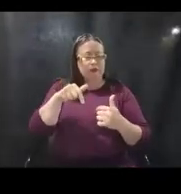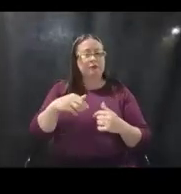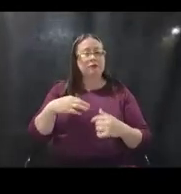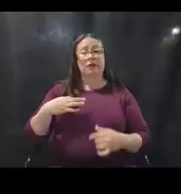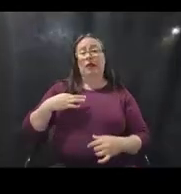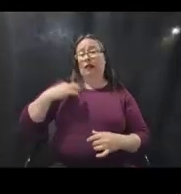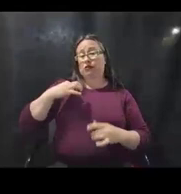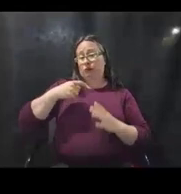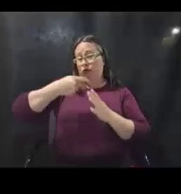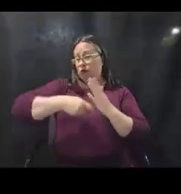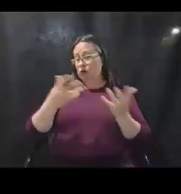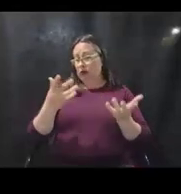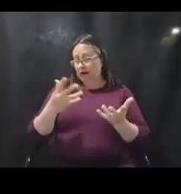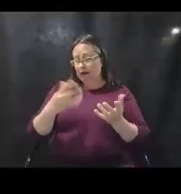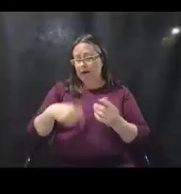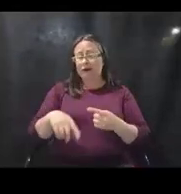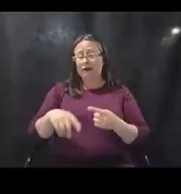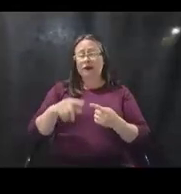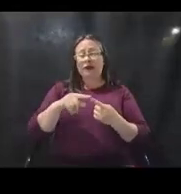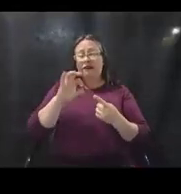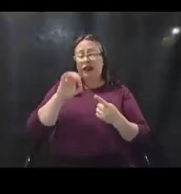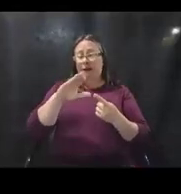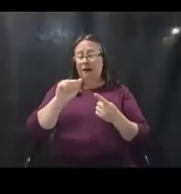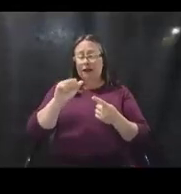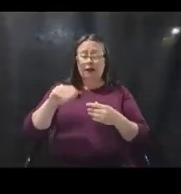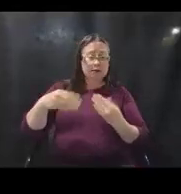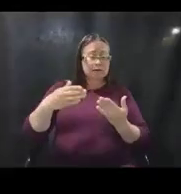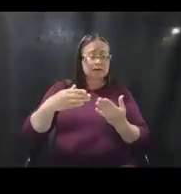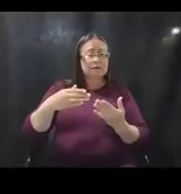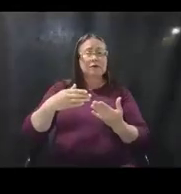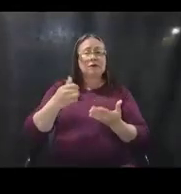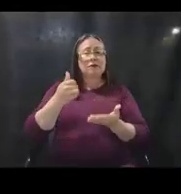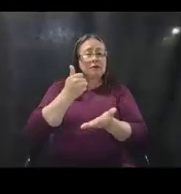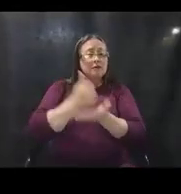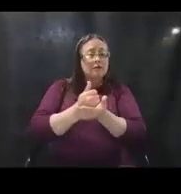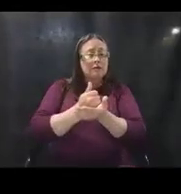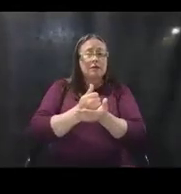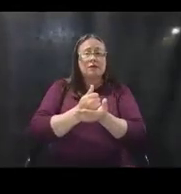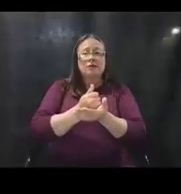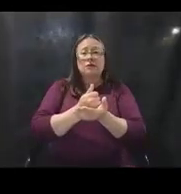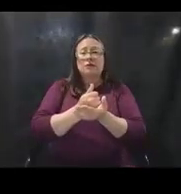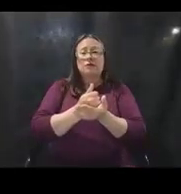costs. So we, FEMA can provide assistance to P applicants. that includes